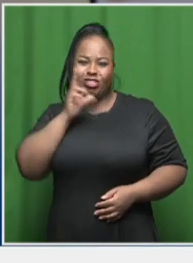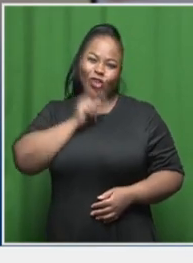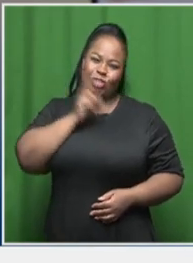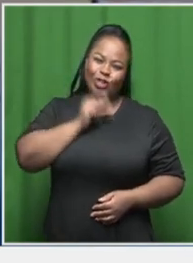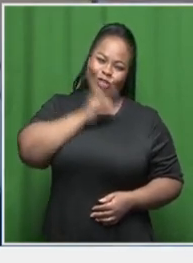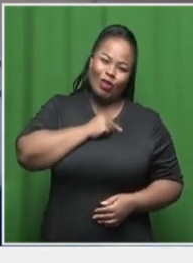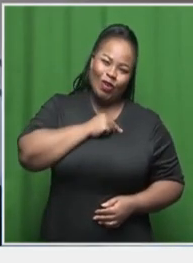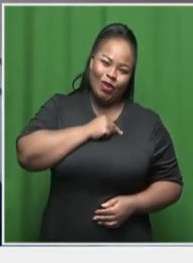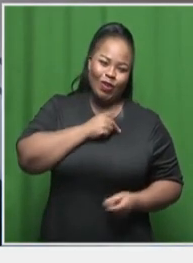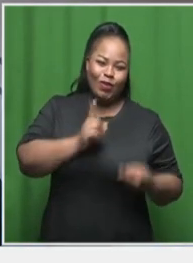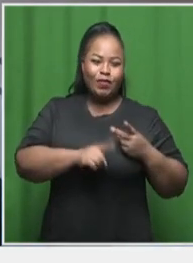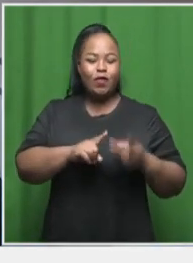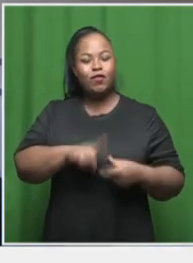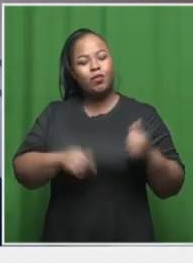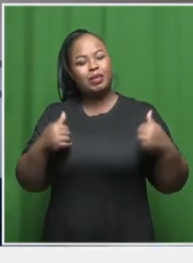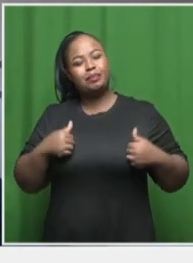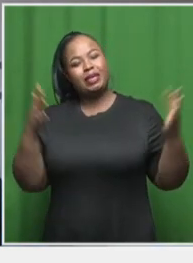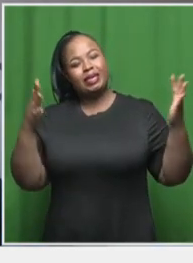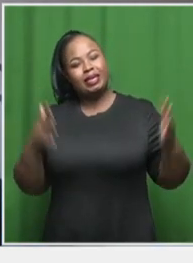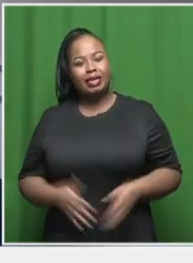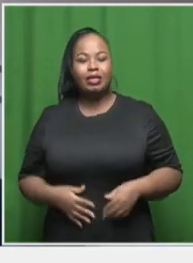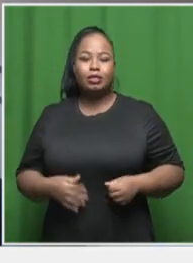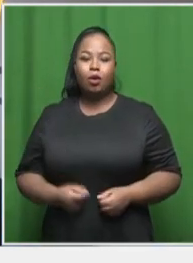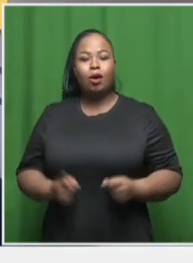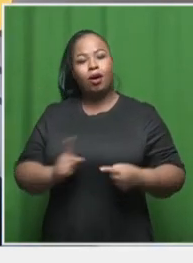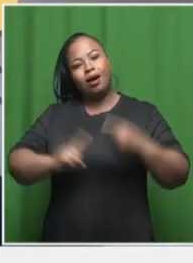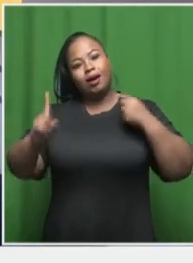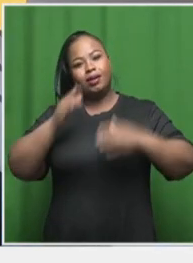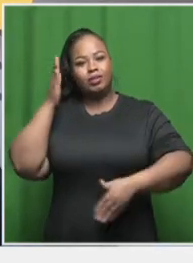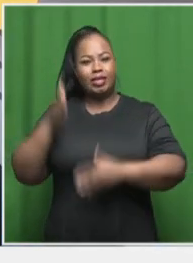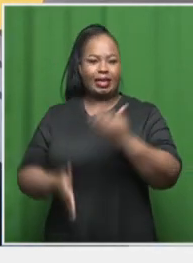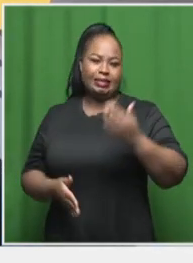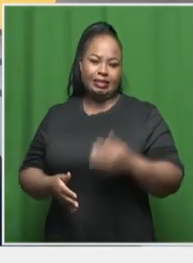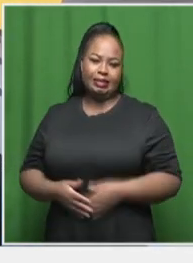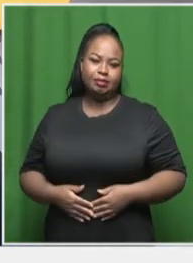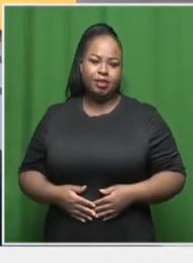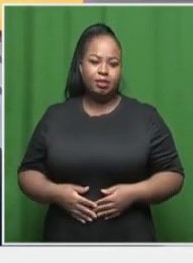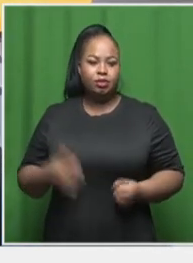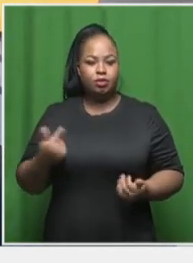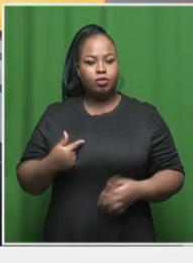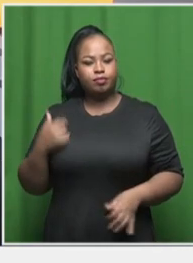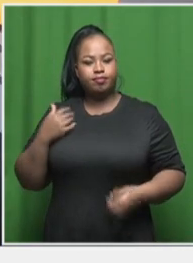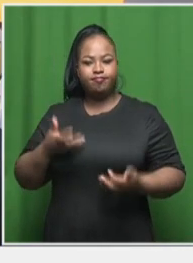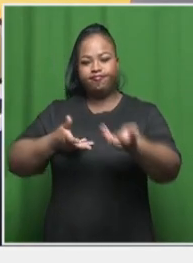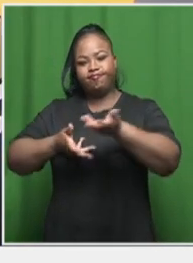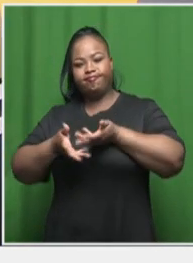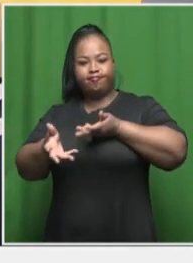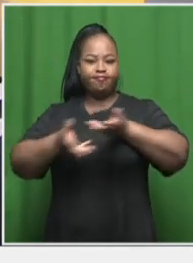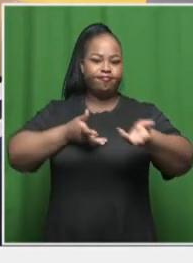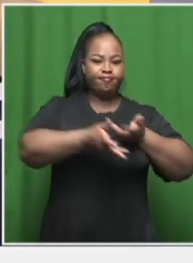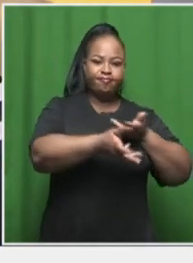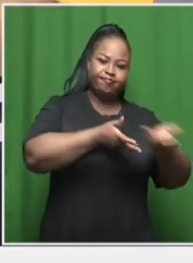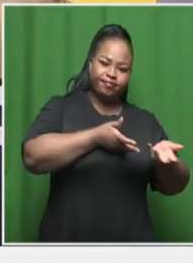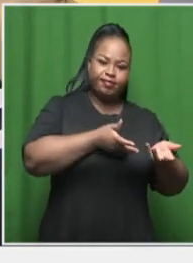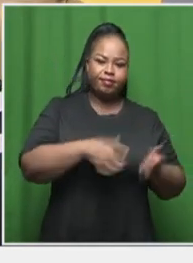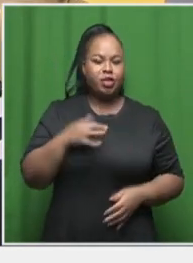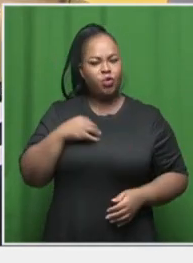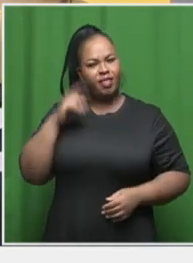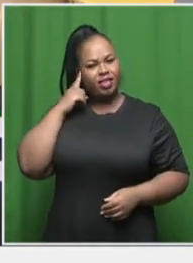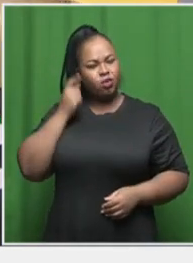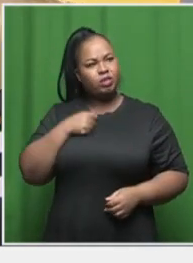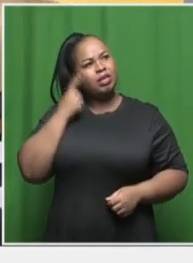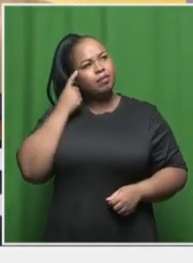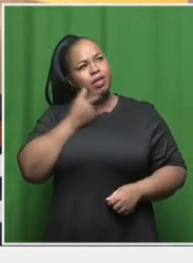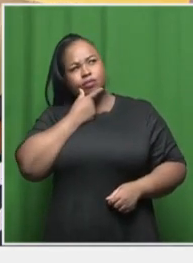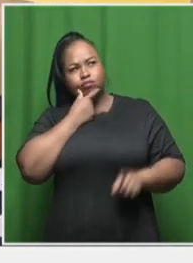we're singing from the beginning. We're singing all the way to the end. Um, and it's very interactive. So I don't think you really have the